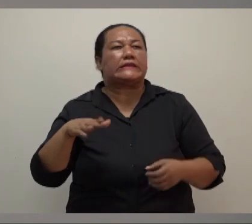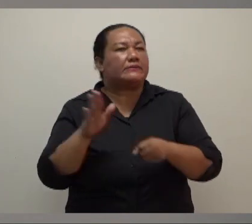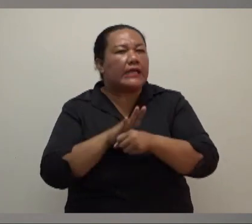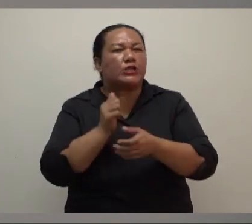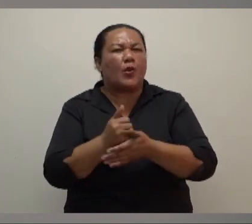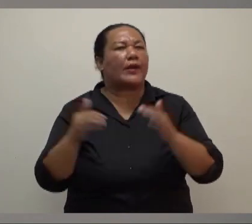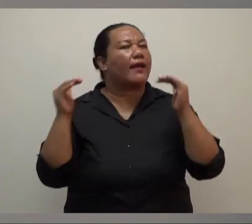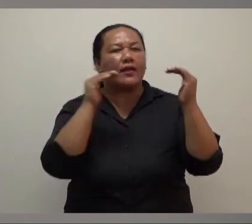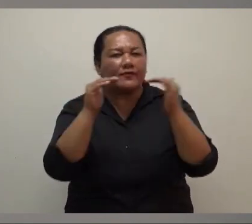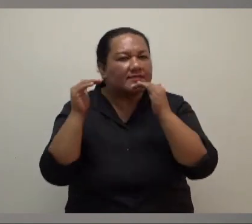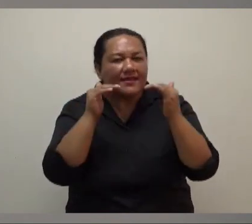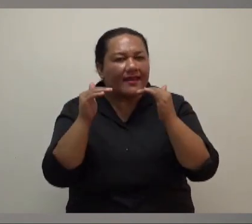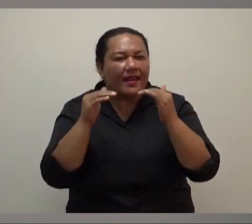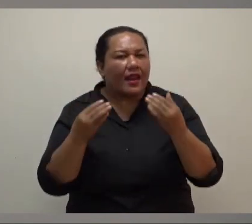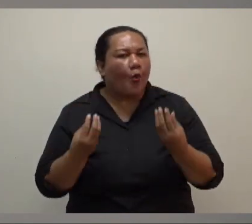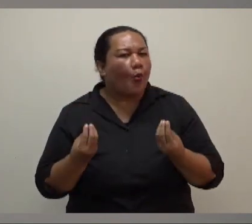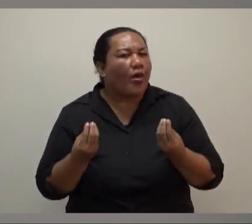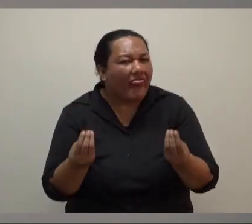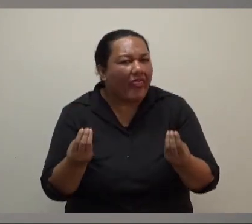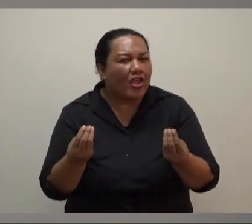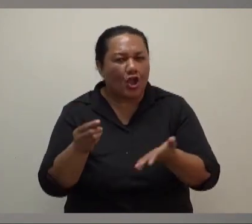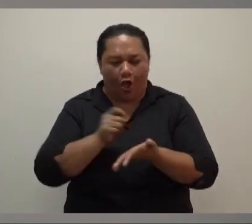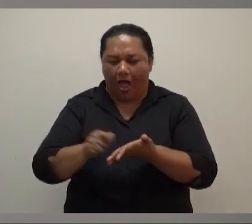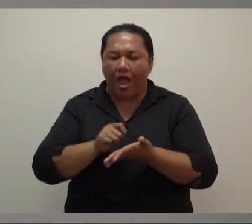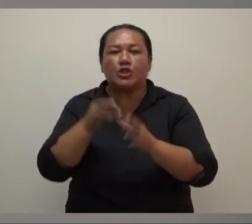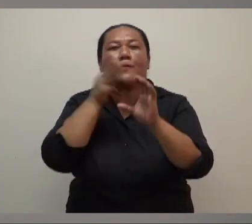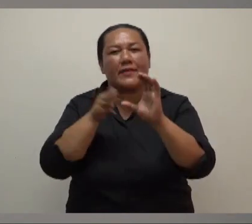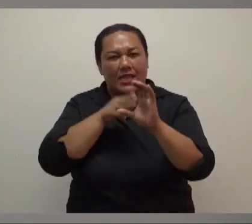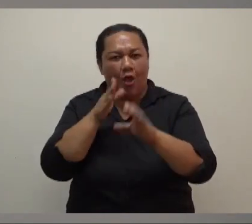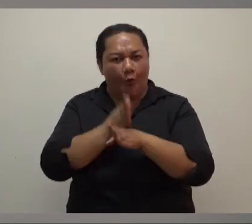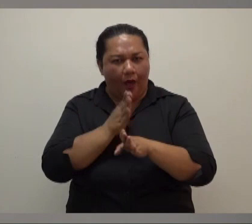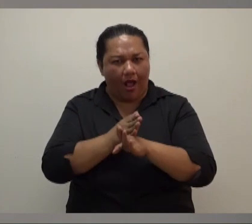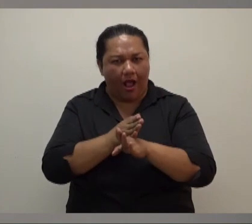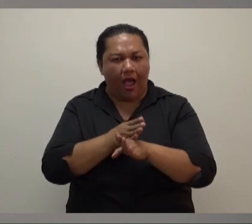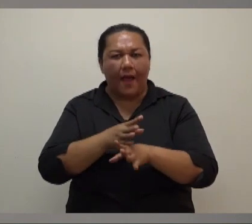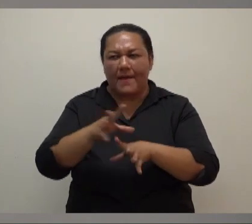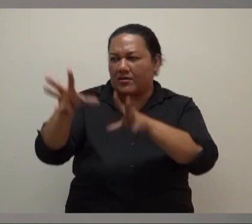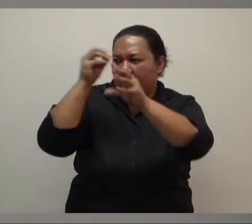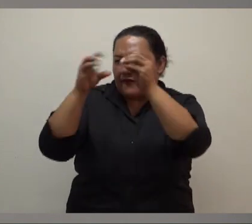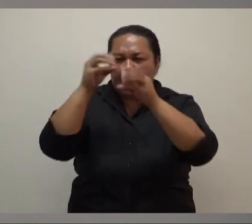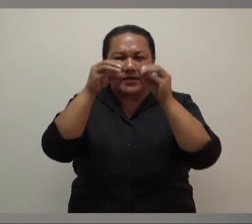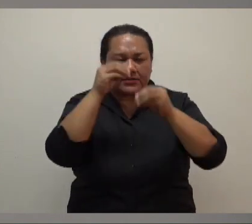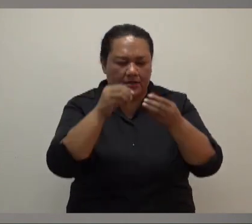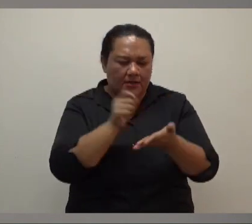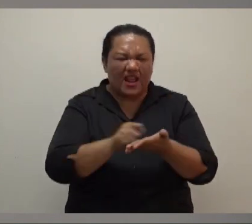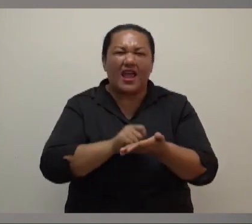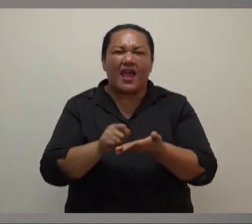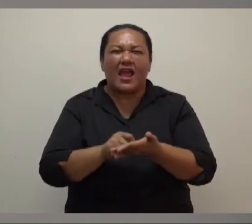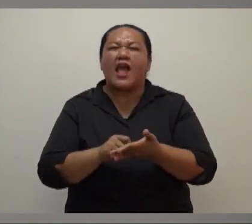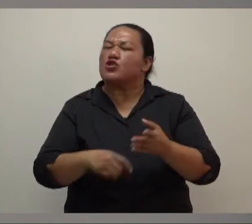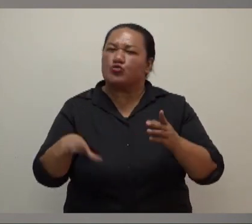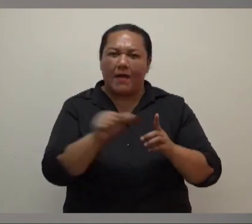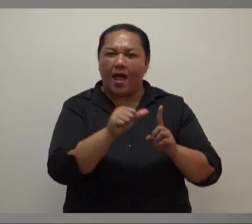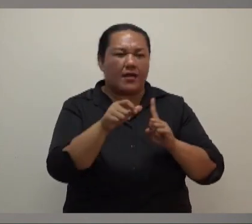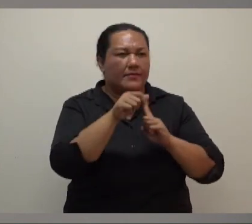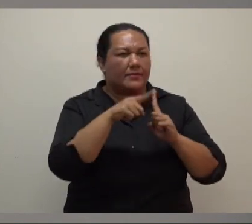but also those in Australia and New Zealand when it comes to a country like Fiji, unfortunately. Sir, with the